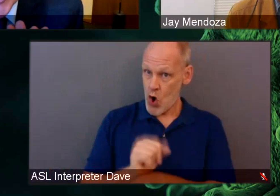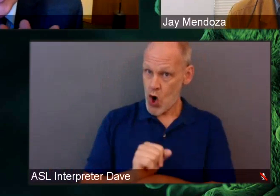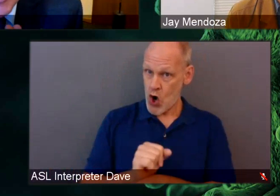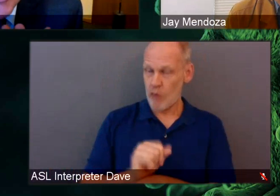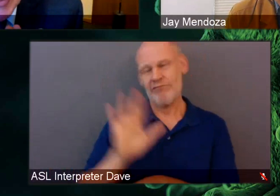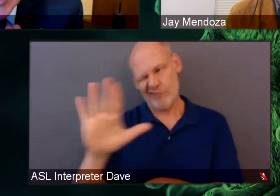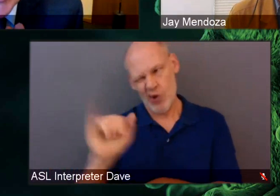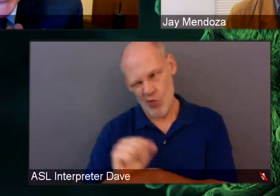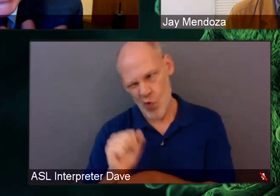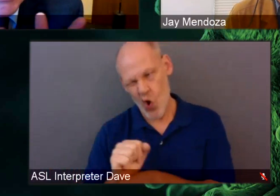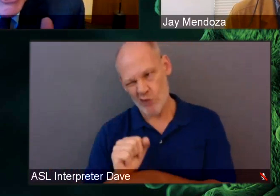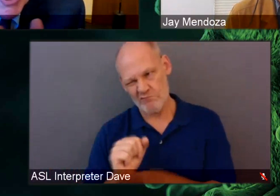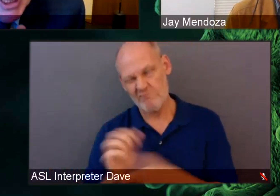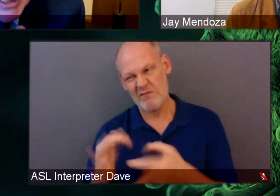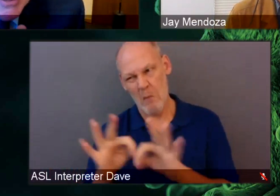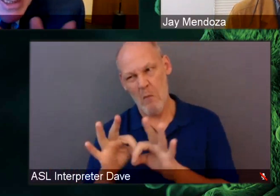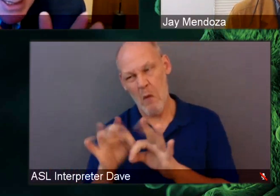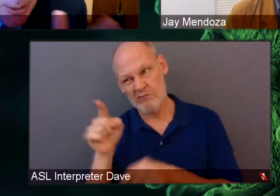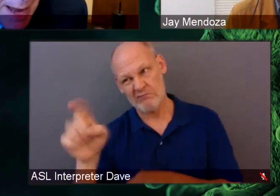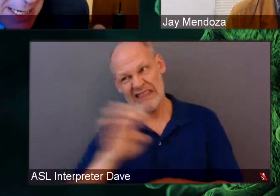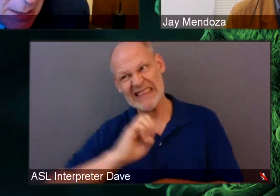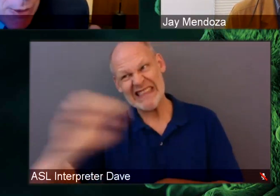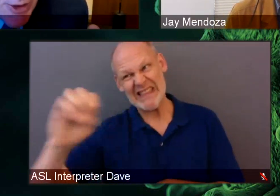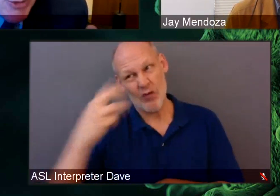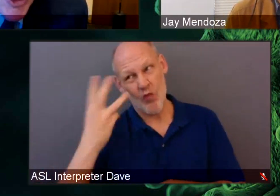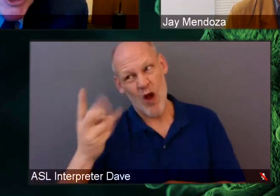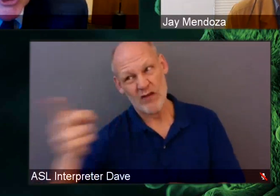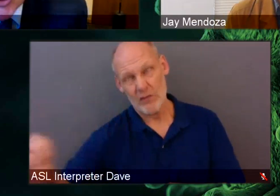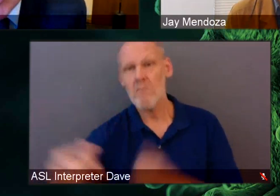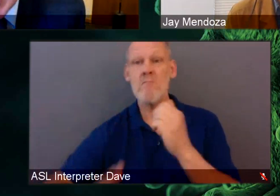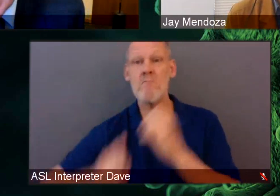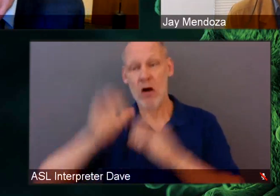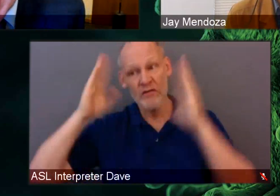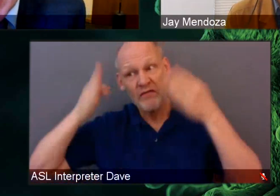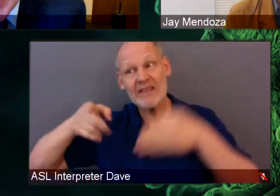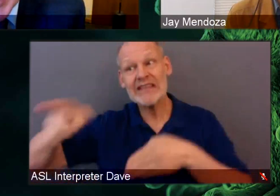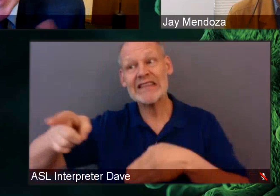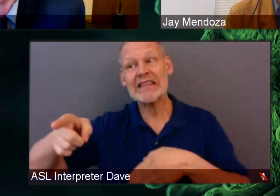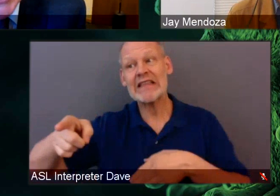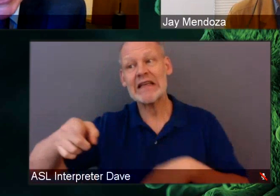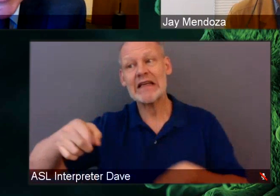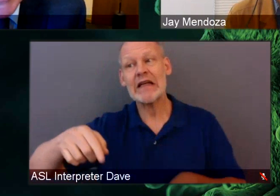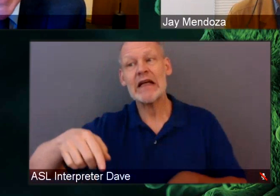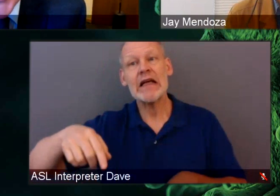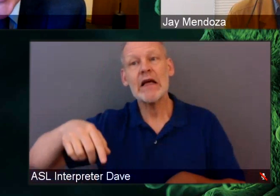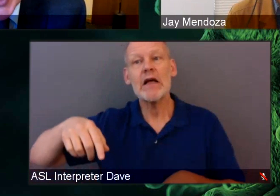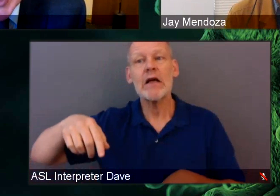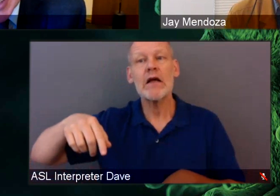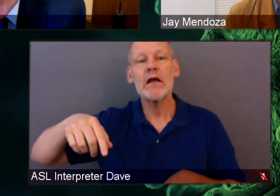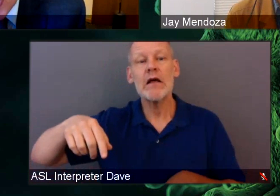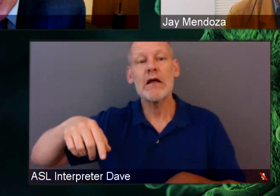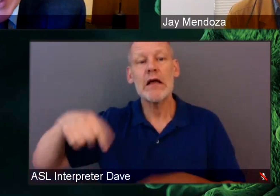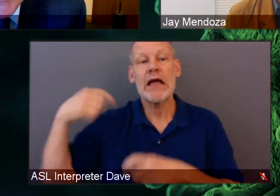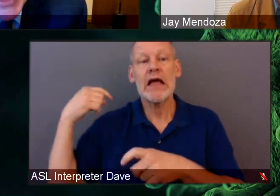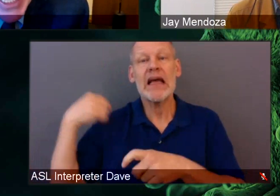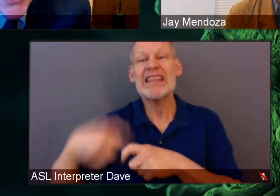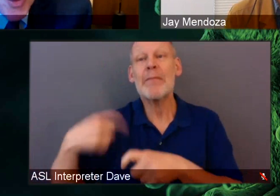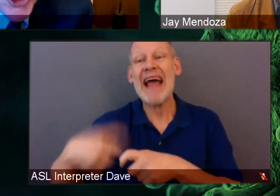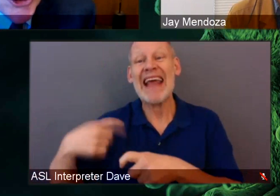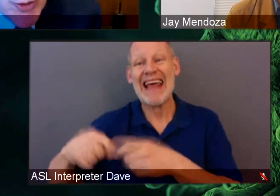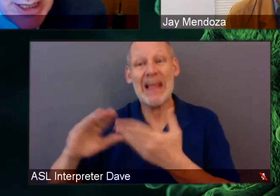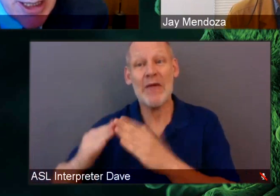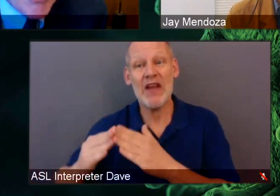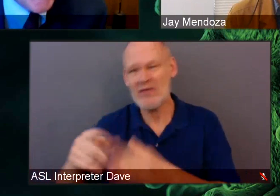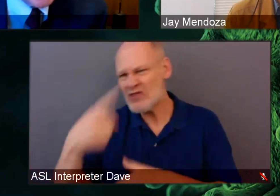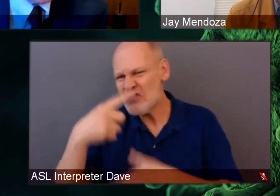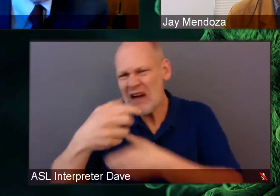Washington to improve outcomes, principally in Hispanic communities which are underserved in that area. Tell us a little bit about the Sunnyside program and